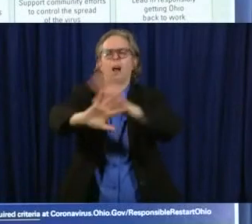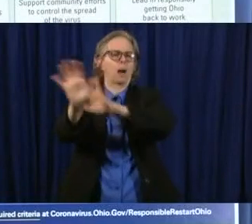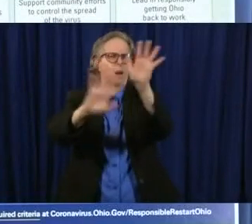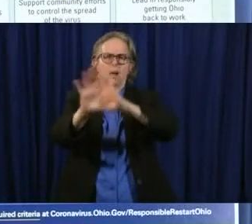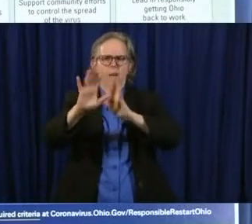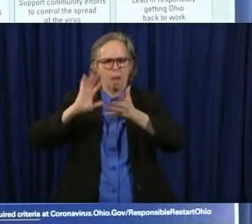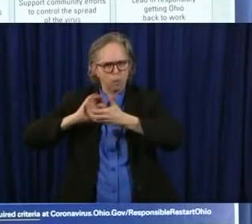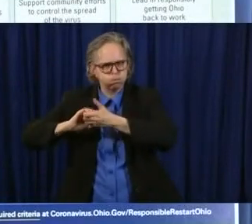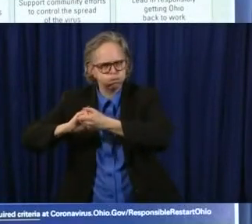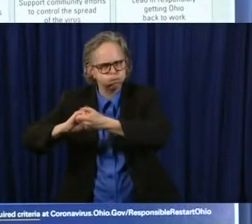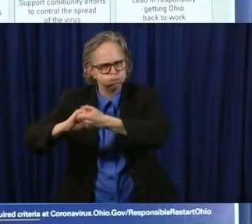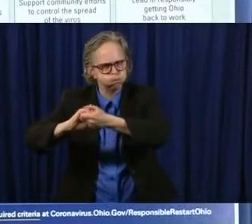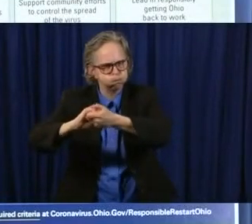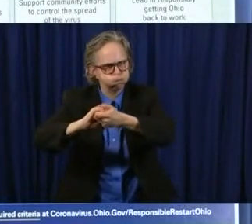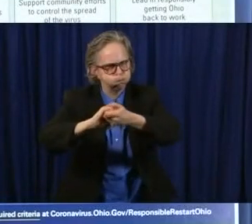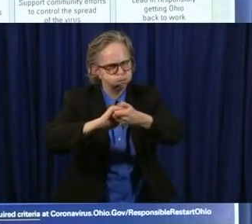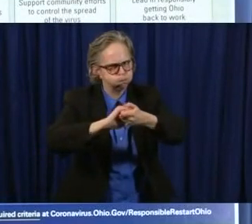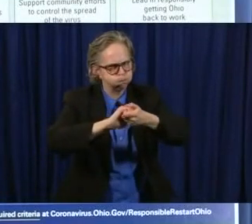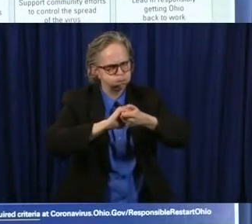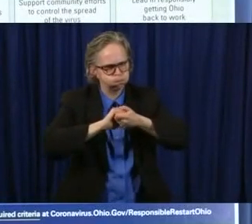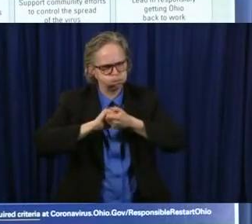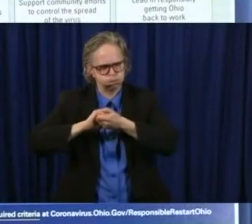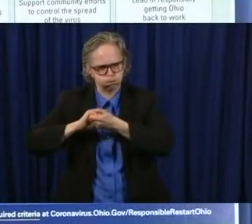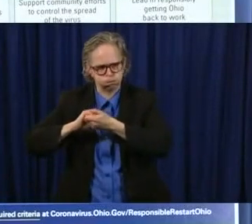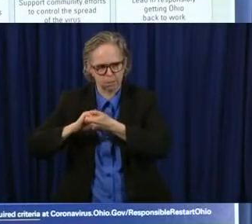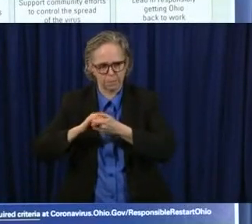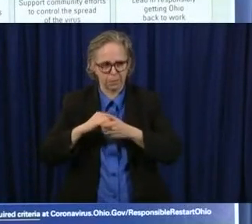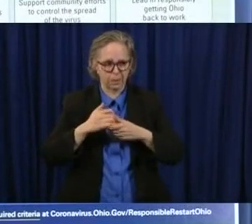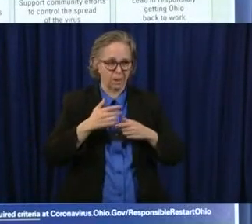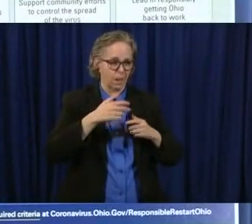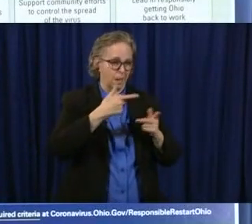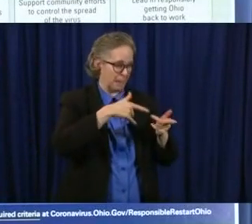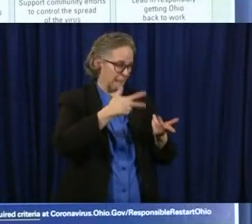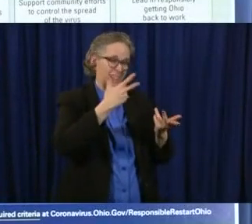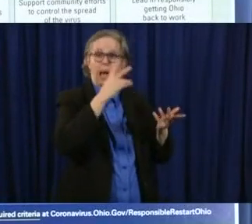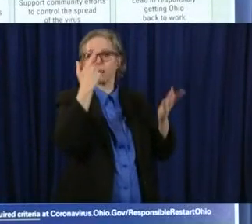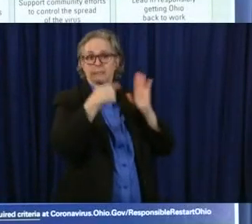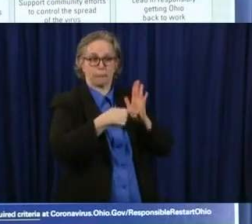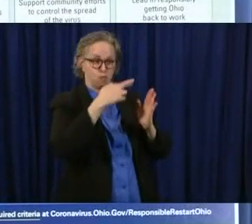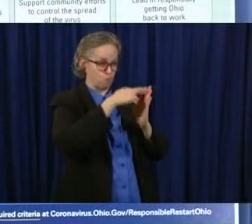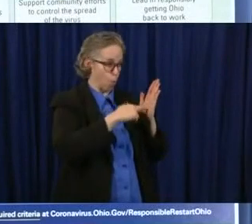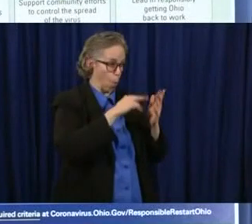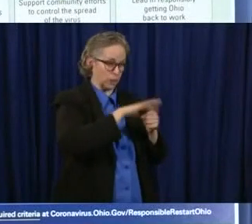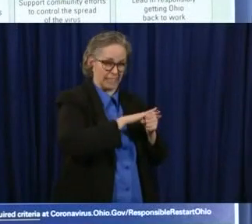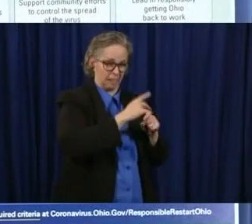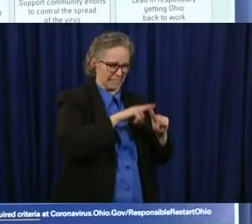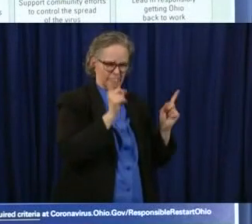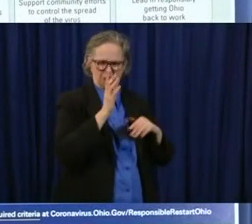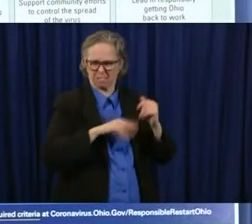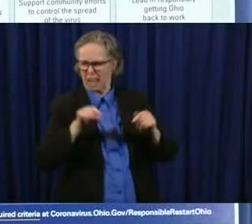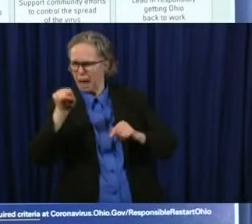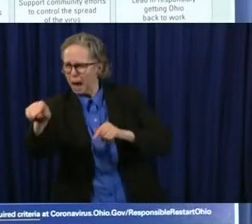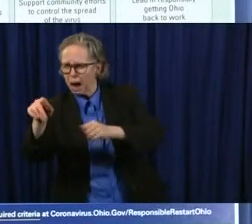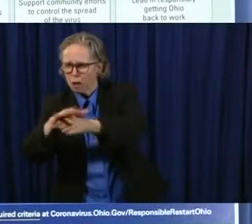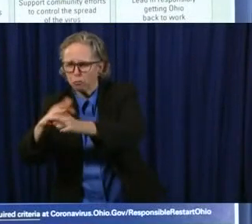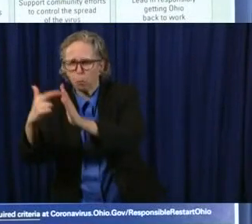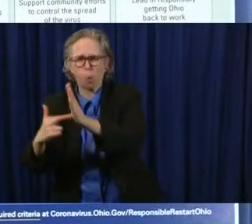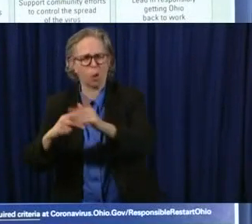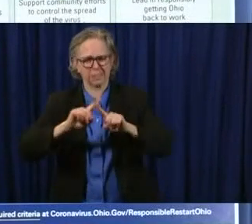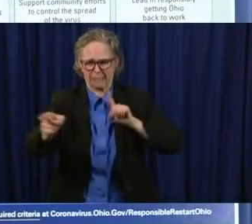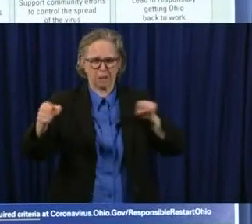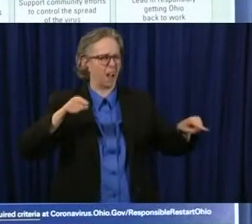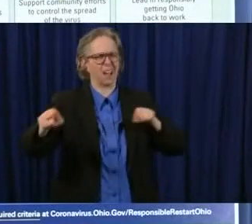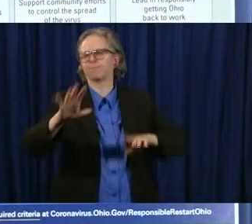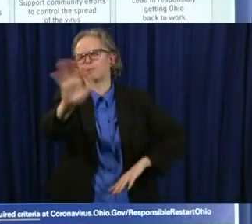one health district and you go right next door and you could do something else so